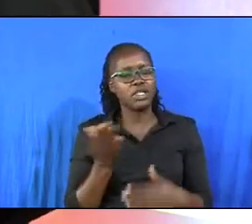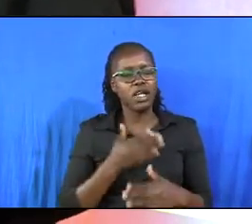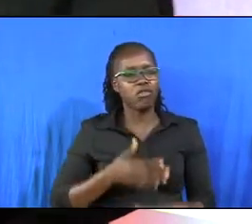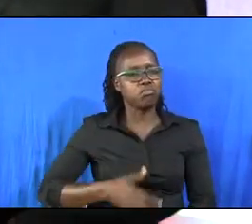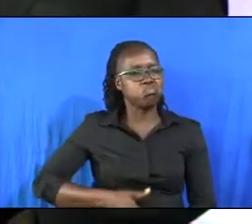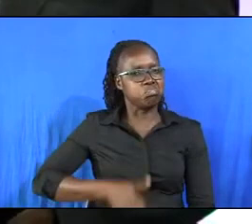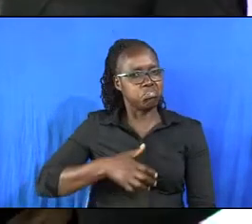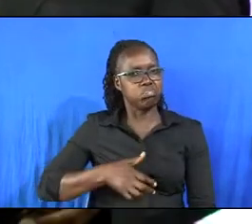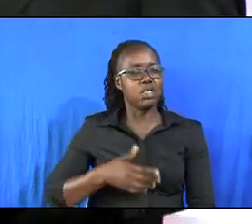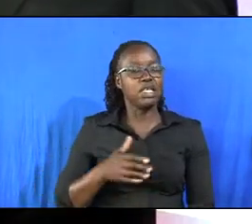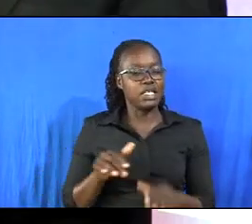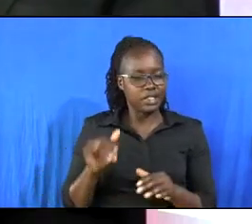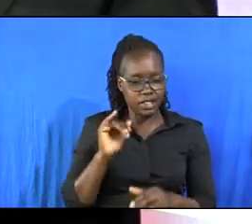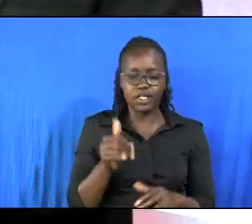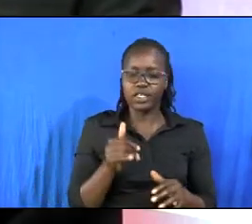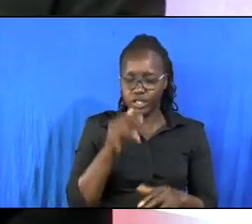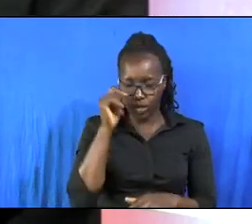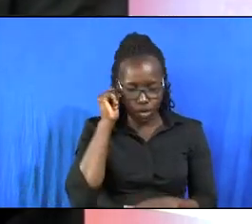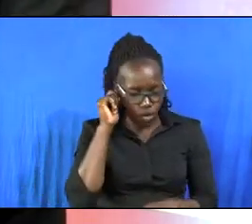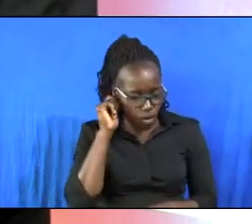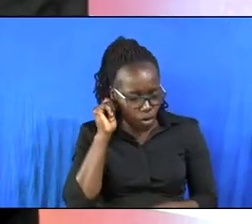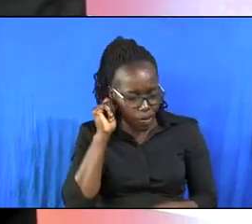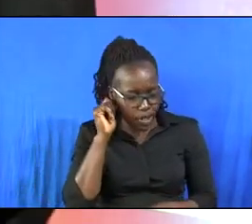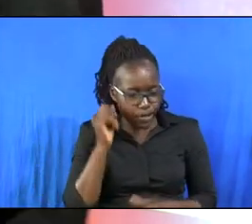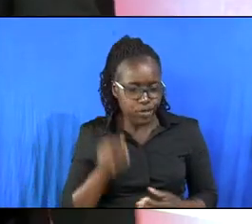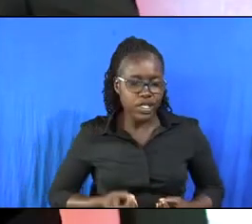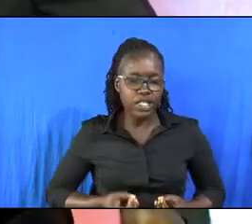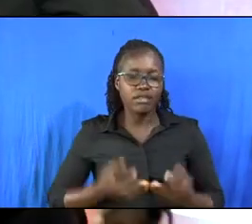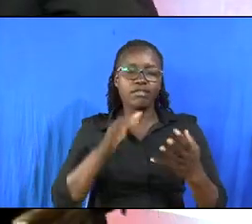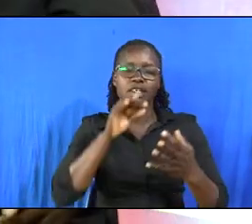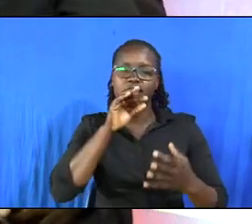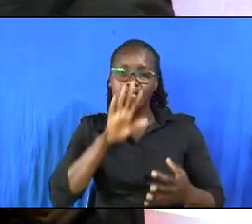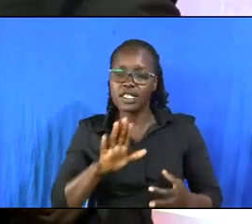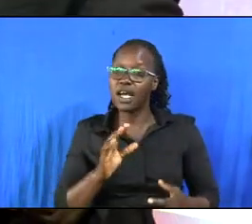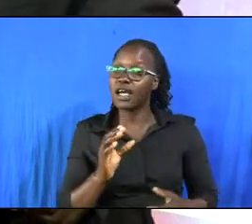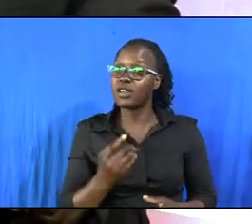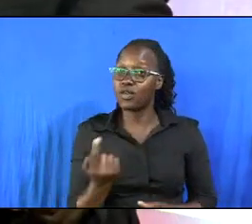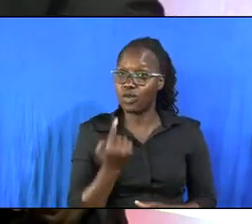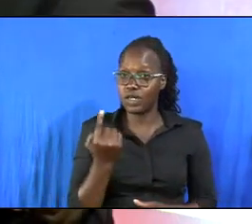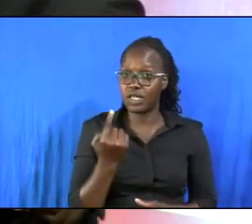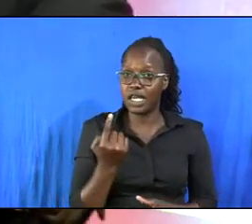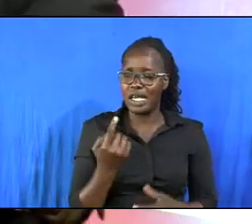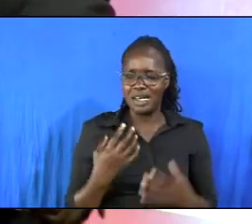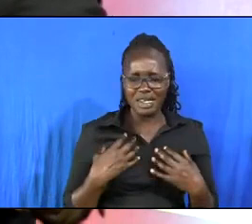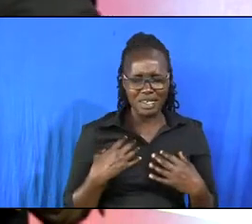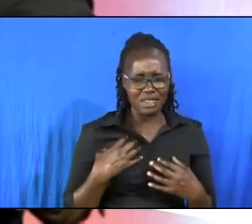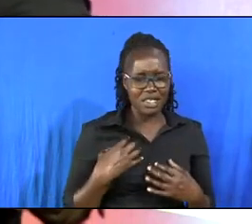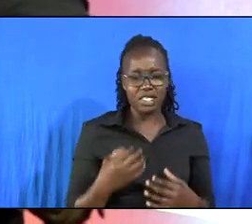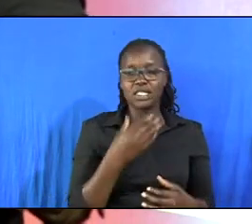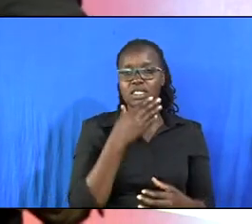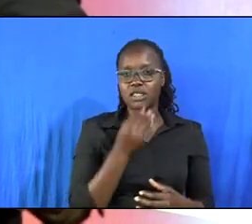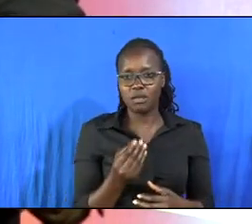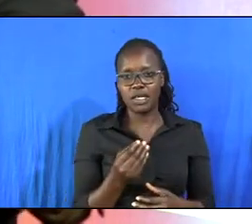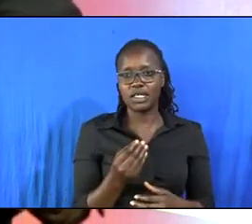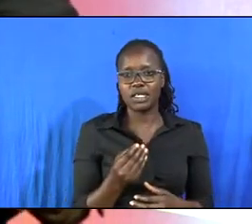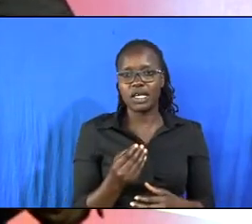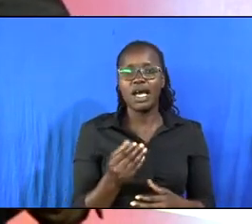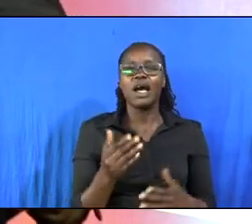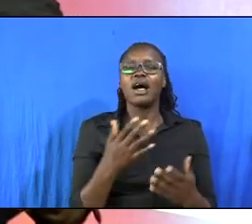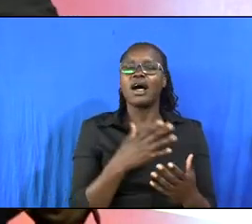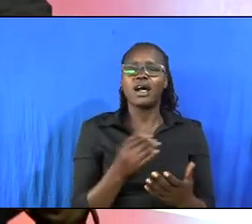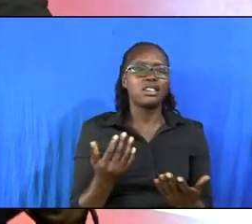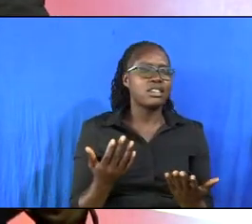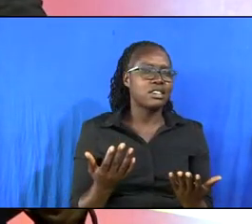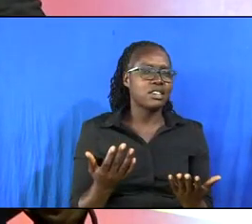murmured he just moved on to sacrifice his own son abraham was a wealthy man and because he had god in him